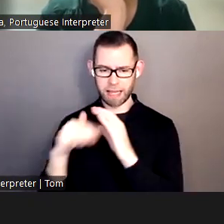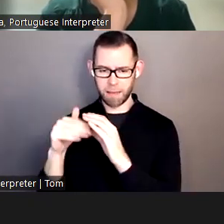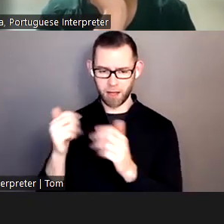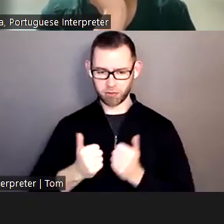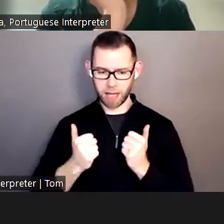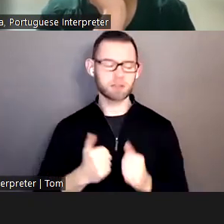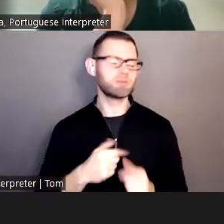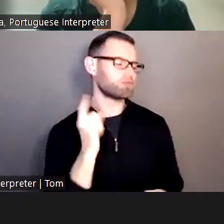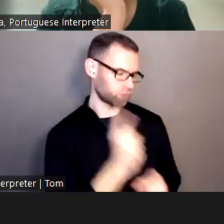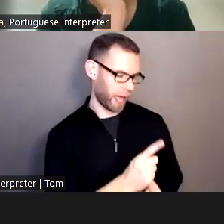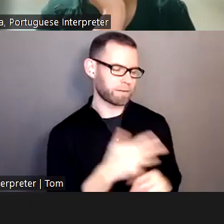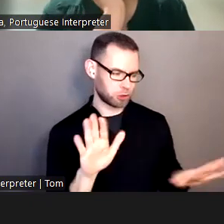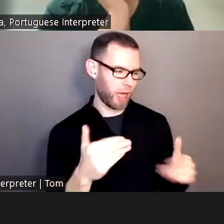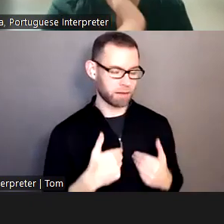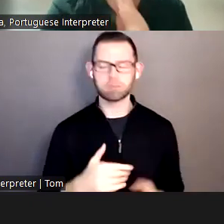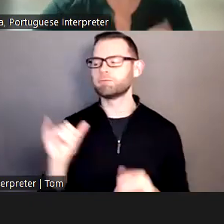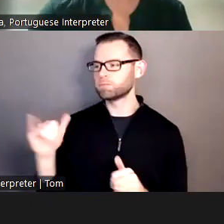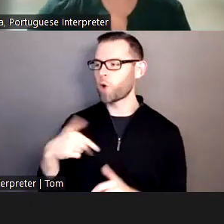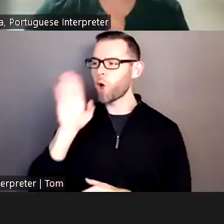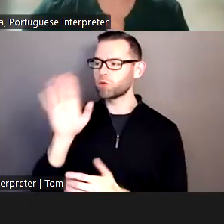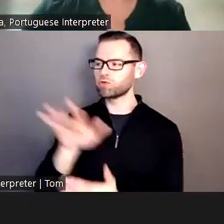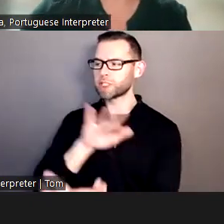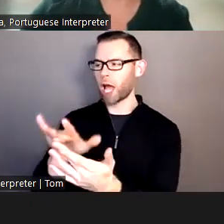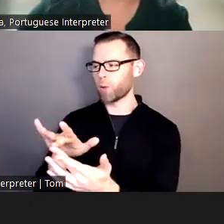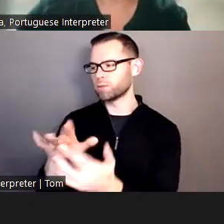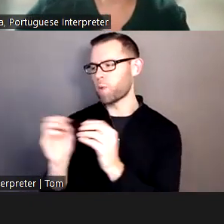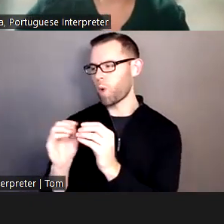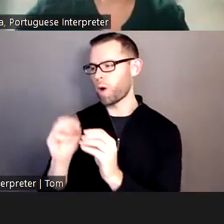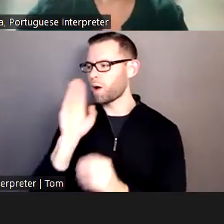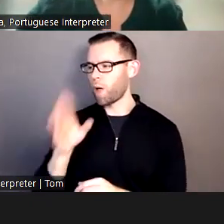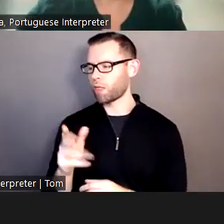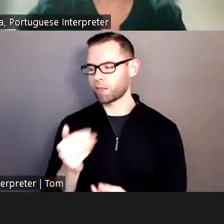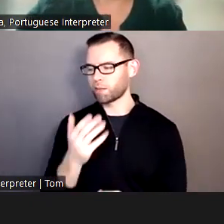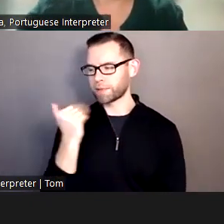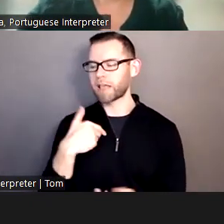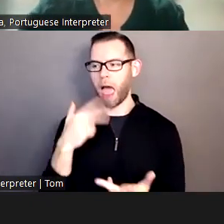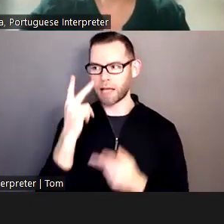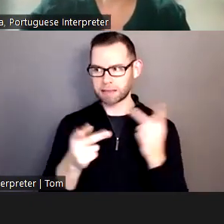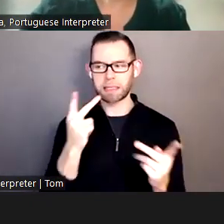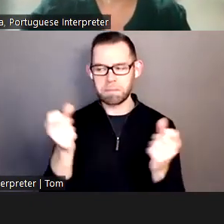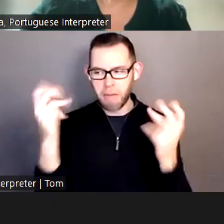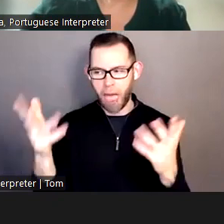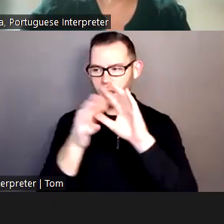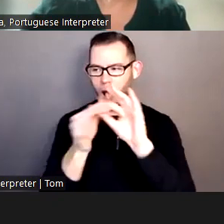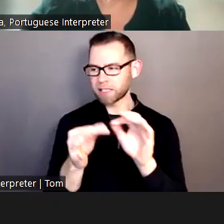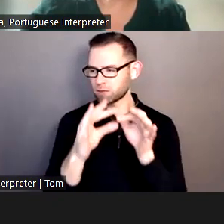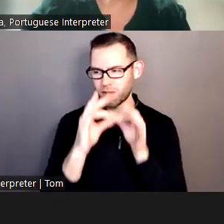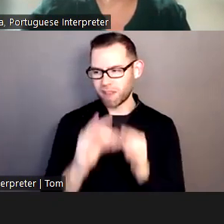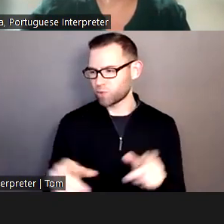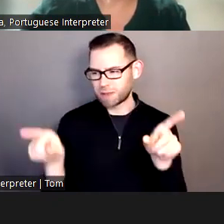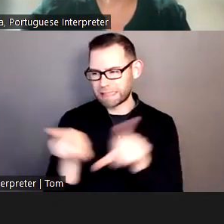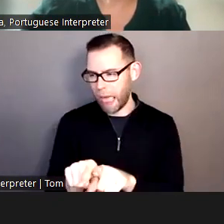So we can we will reach out to you all will be in touch about this because I'm I'm seeing a lot of comment about this. It's all similar